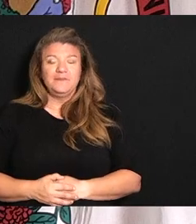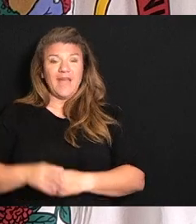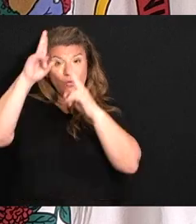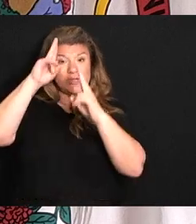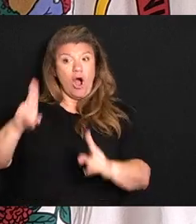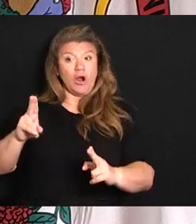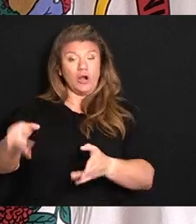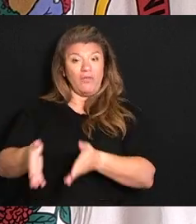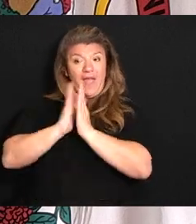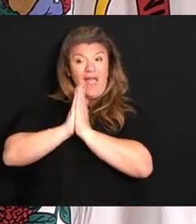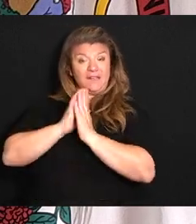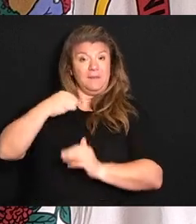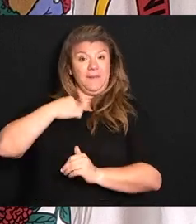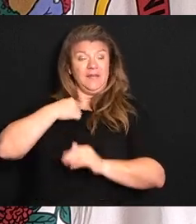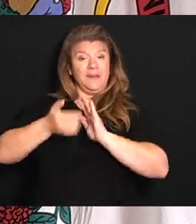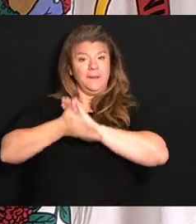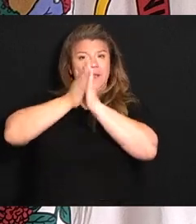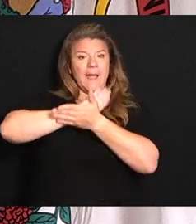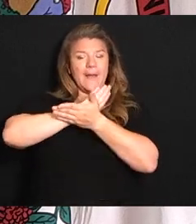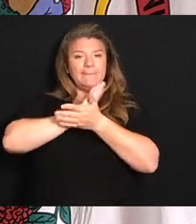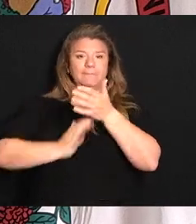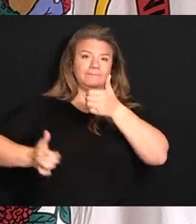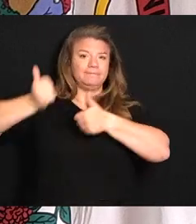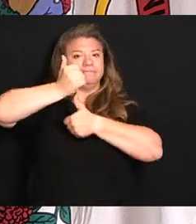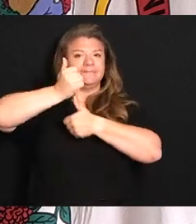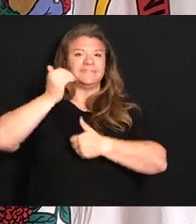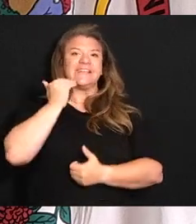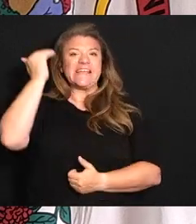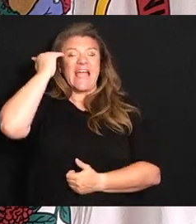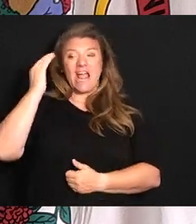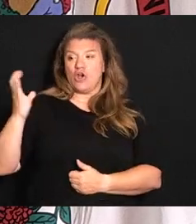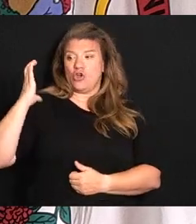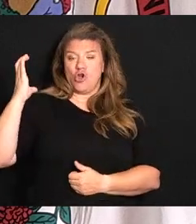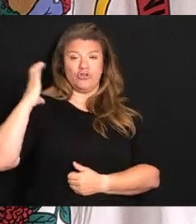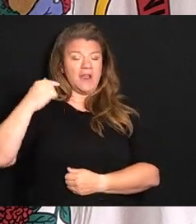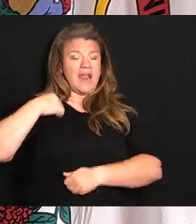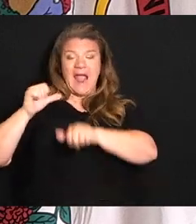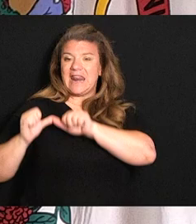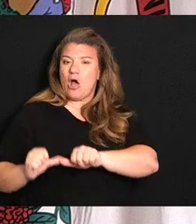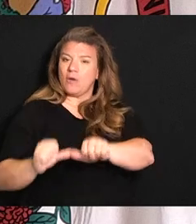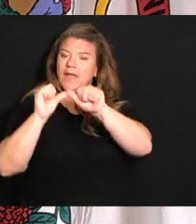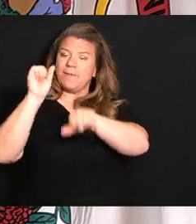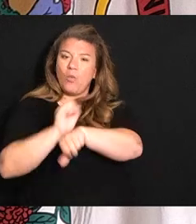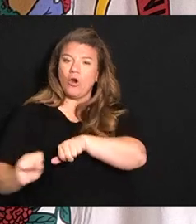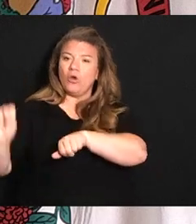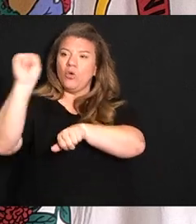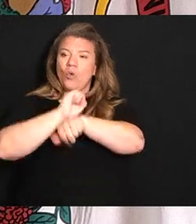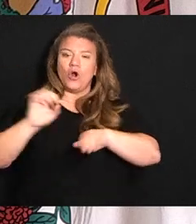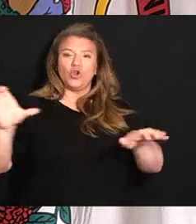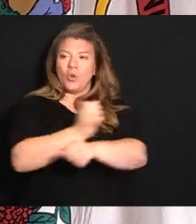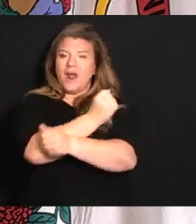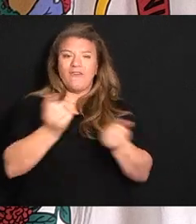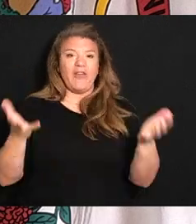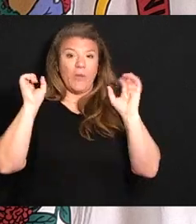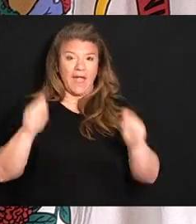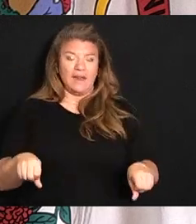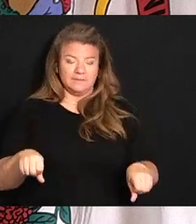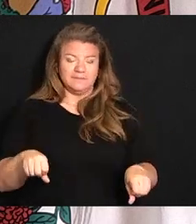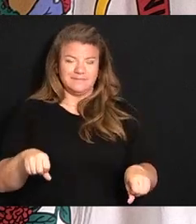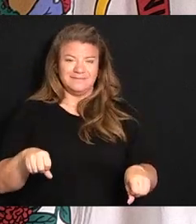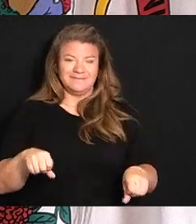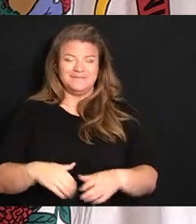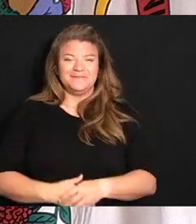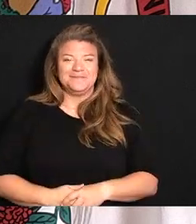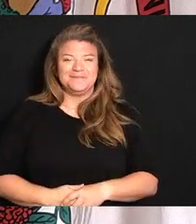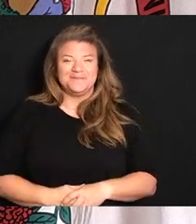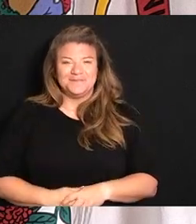they asked me to be the head coach and I'll keep swinging for the fences to try to do anything and everything we can possibly do to help